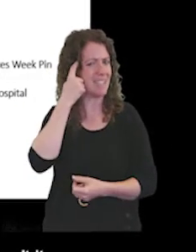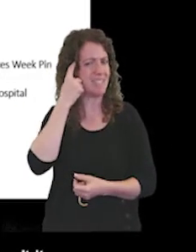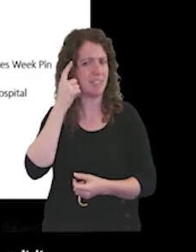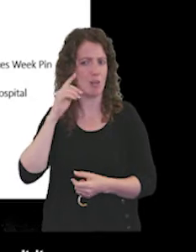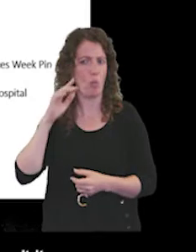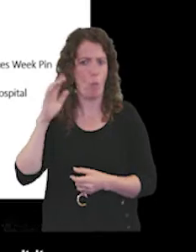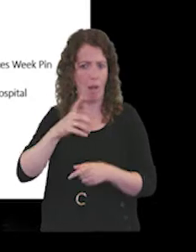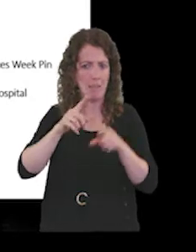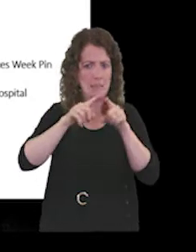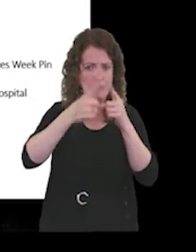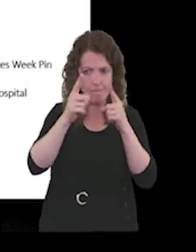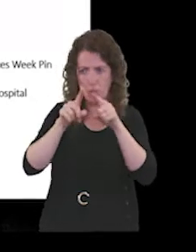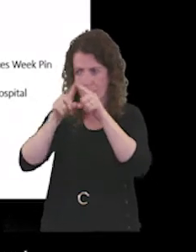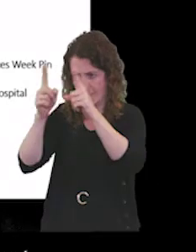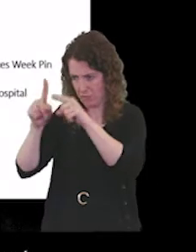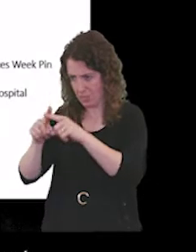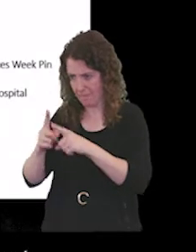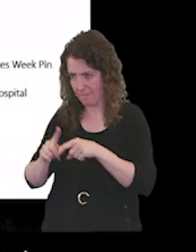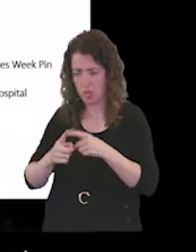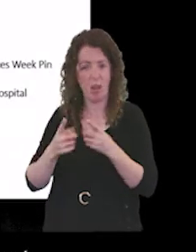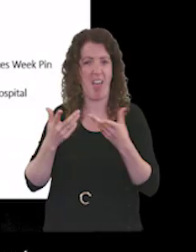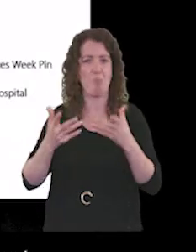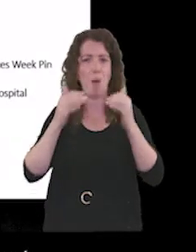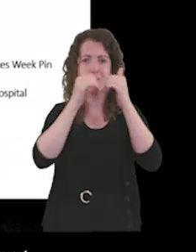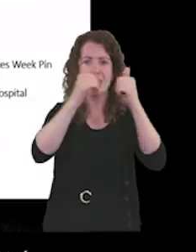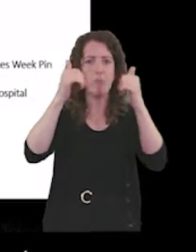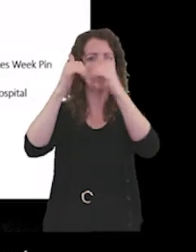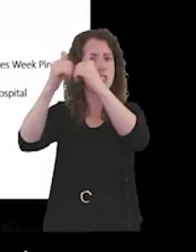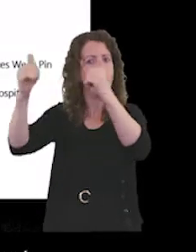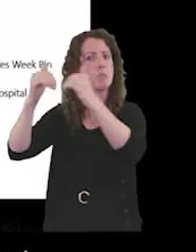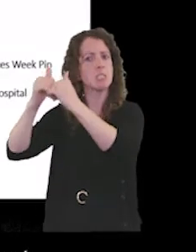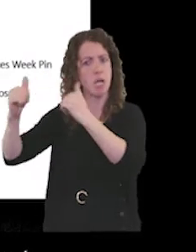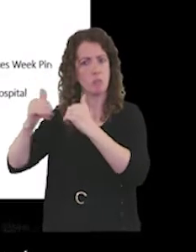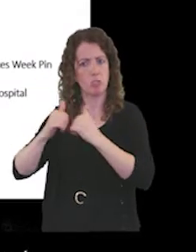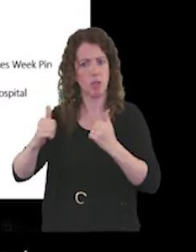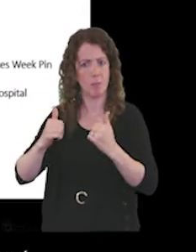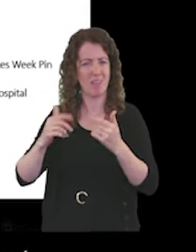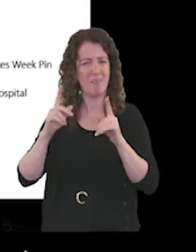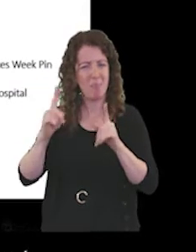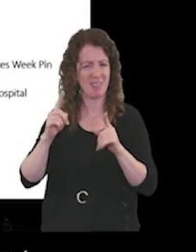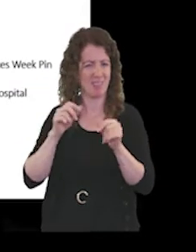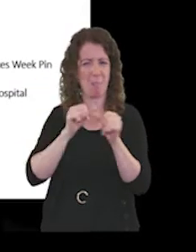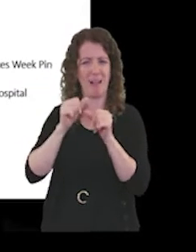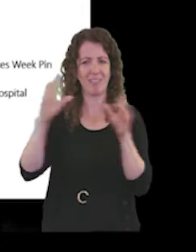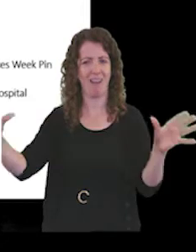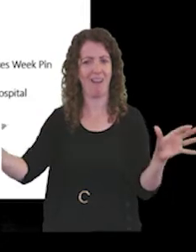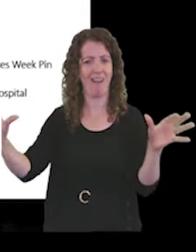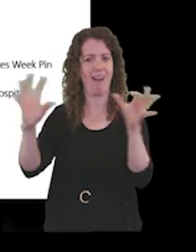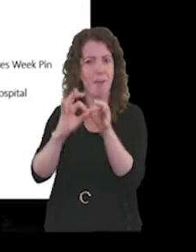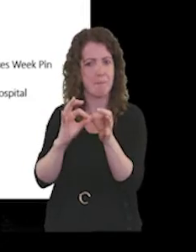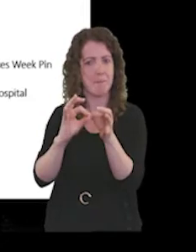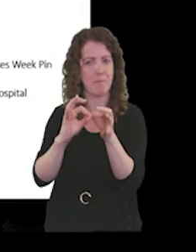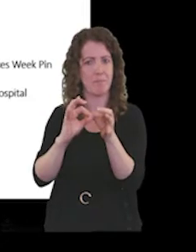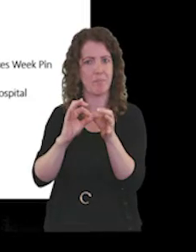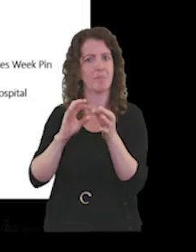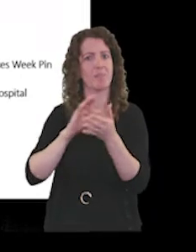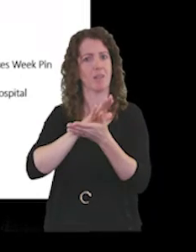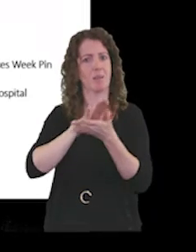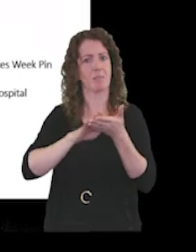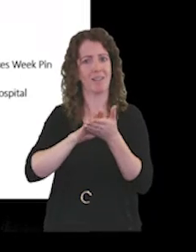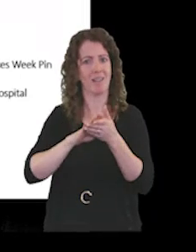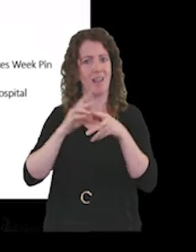different that are currently different organisations are better connected so that the